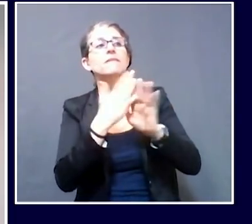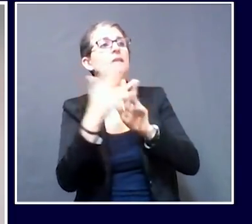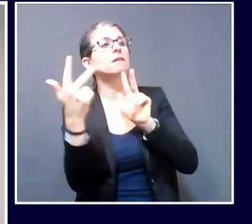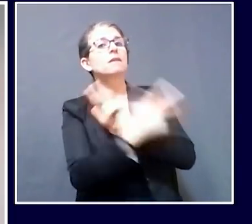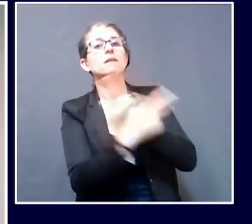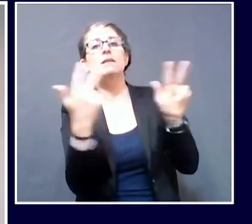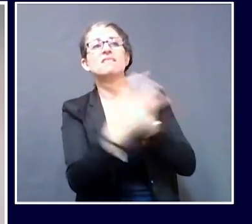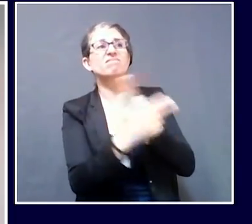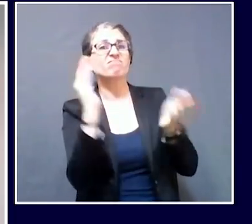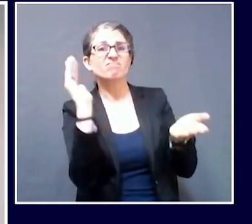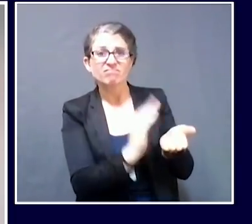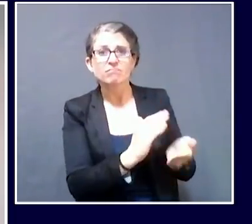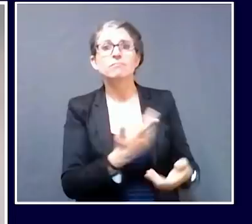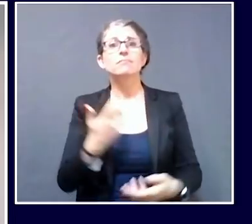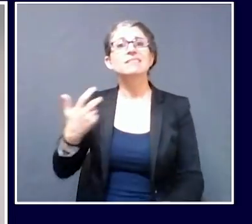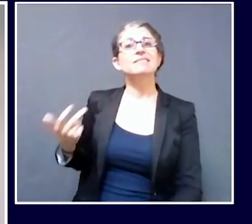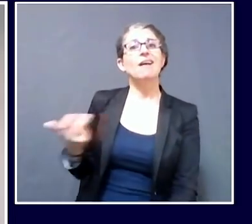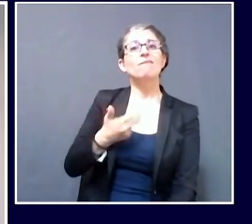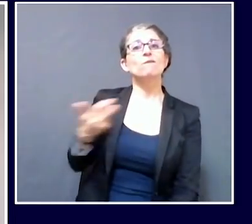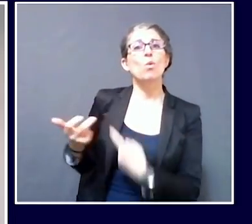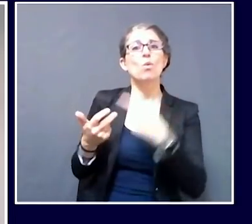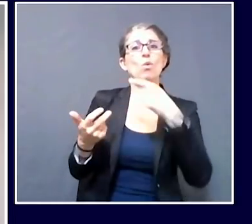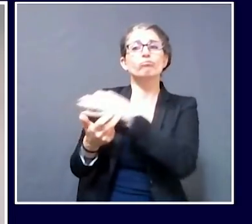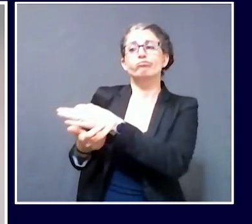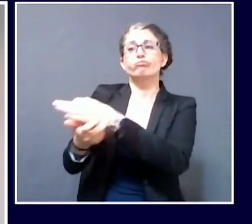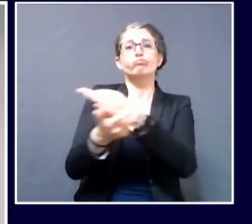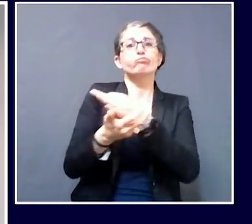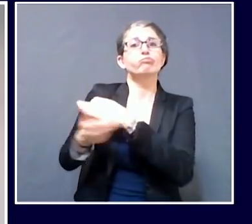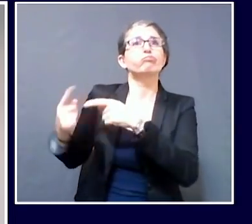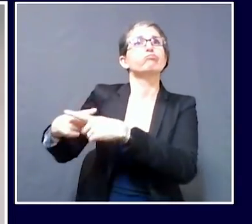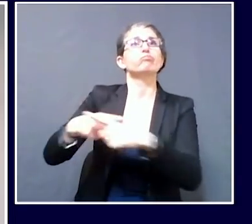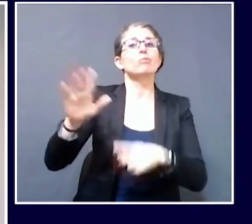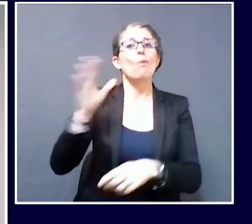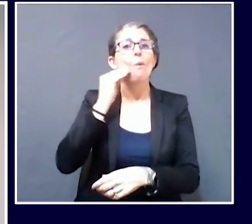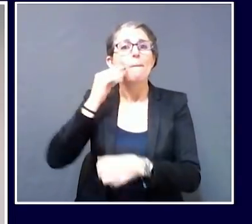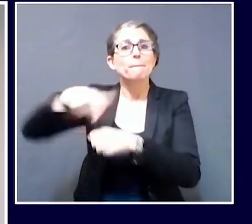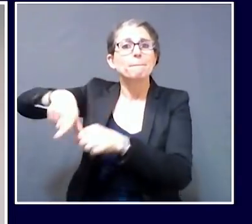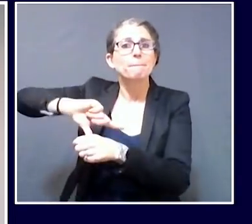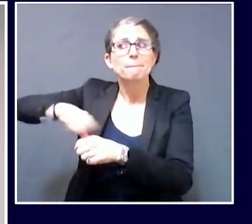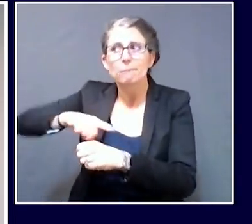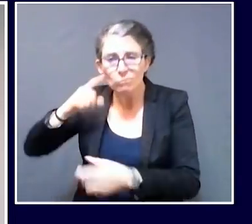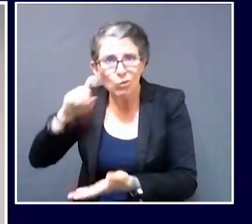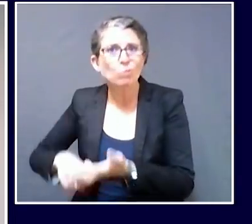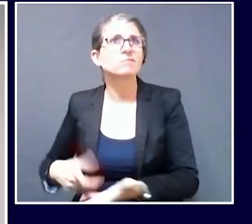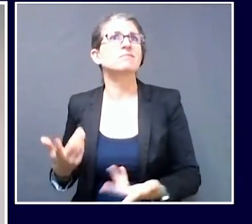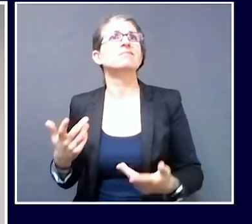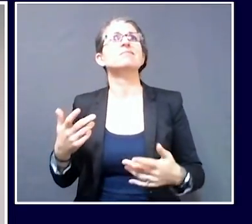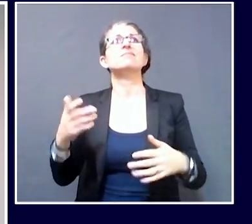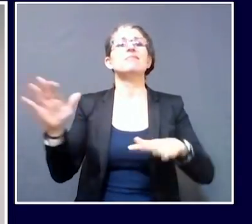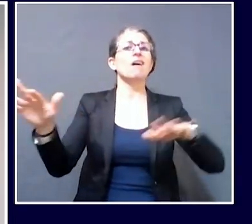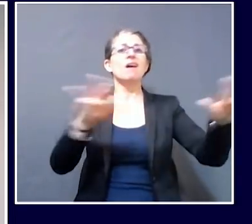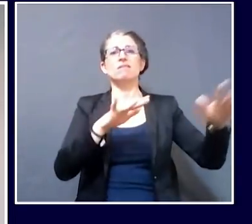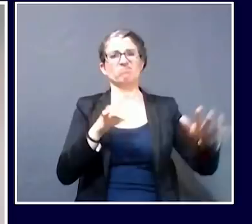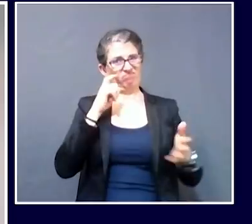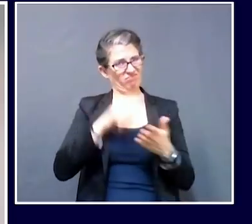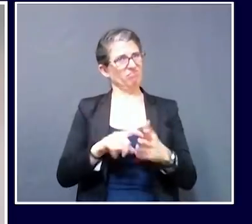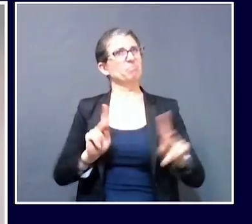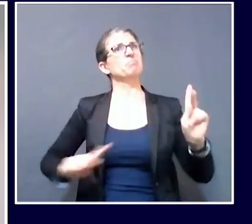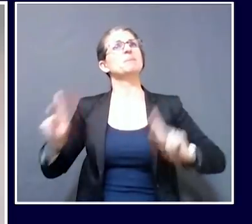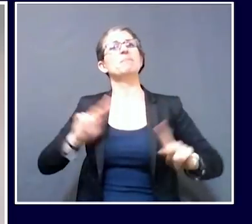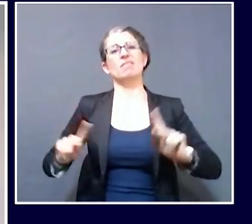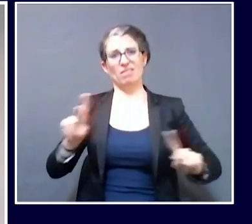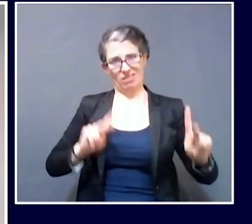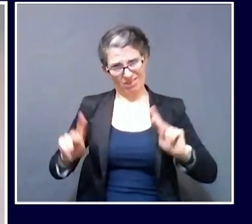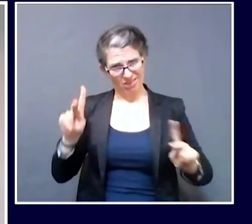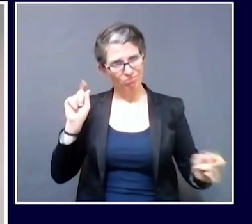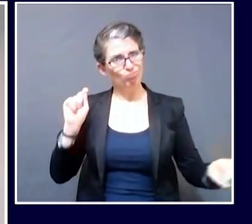which so much behavior has changed for the common good in such a short period of time. But we also have to recognize that, of course,